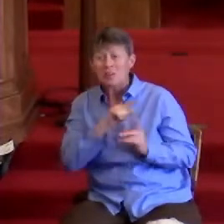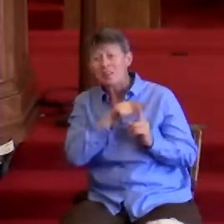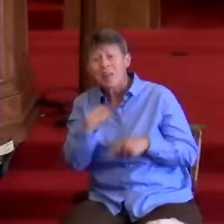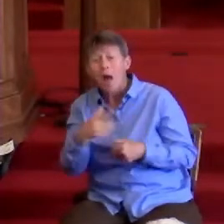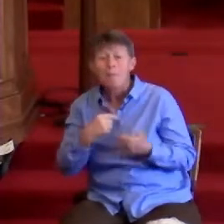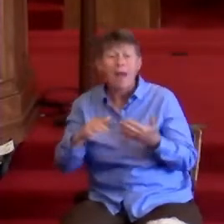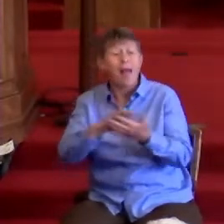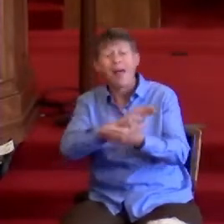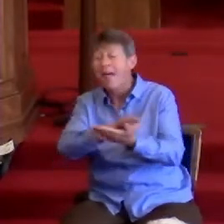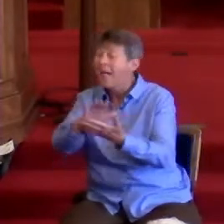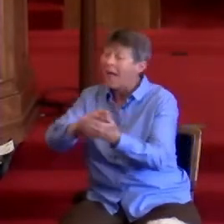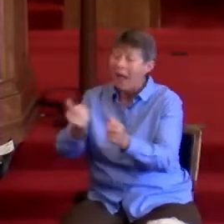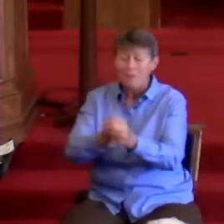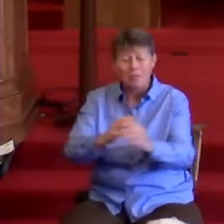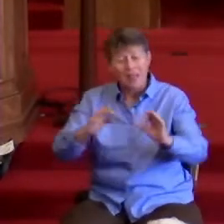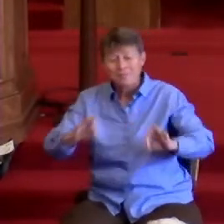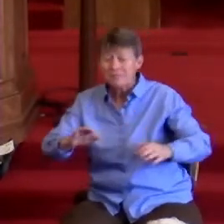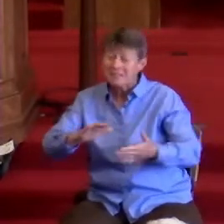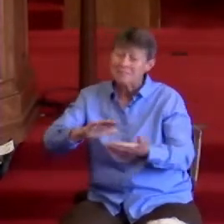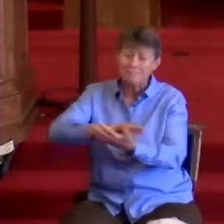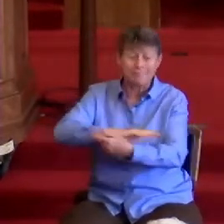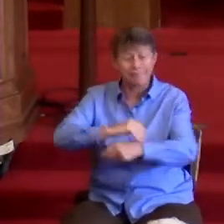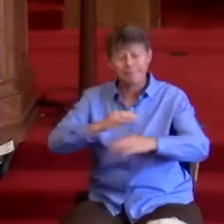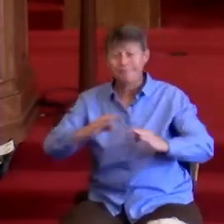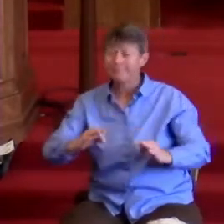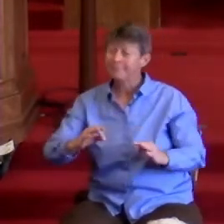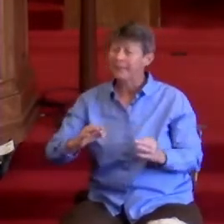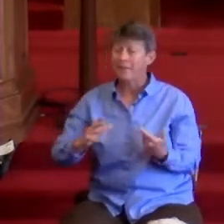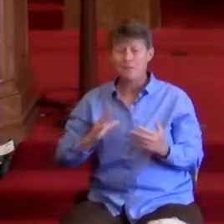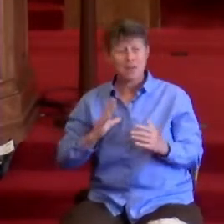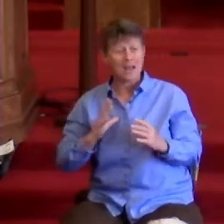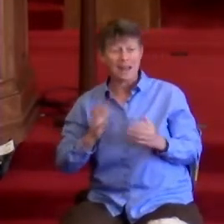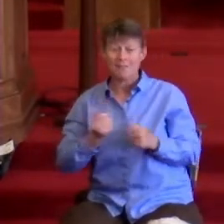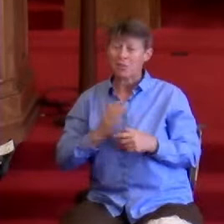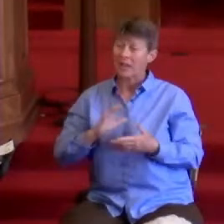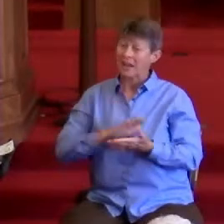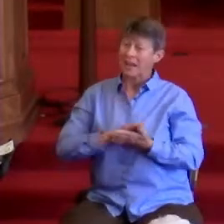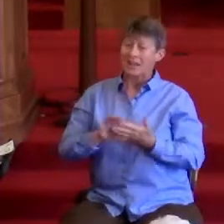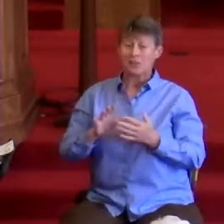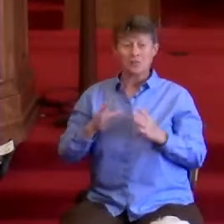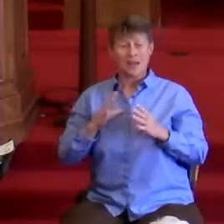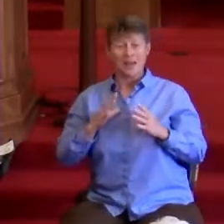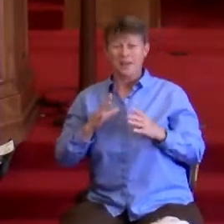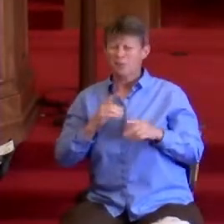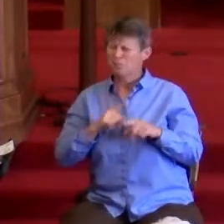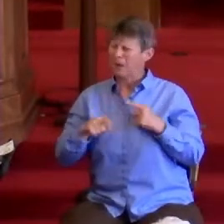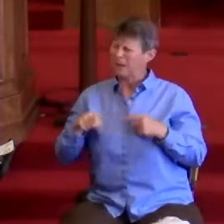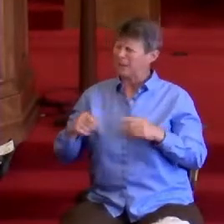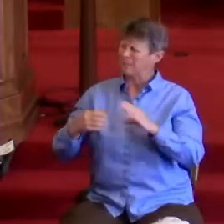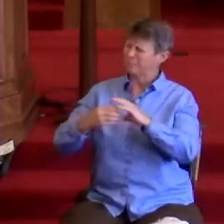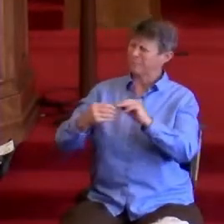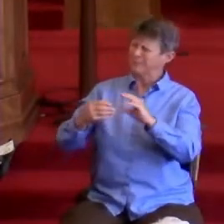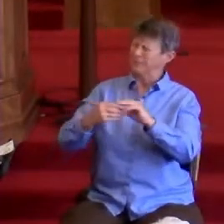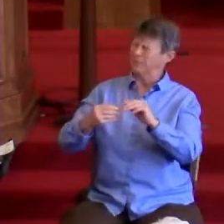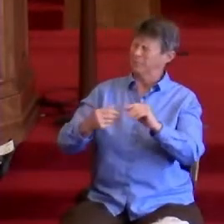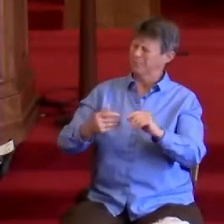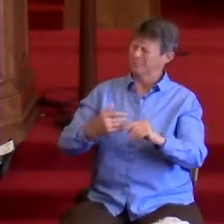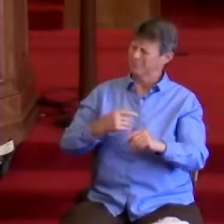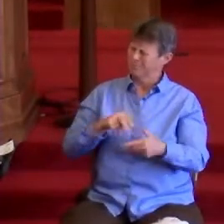Instead, Jesus speaks these words that are confounding and disturbing.